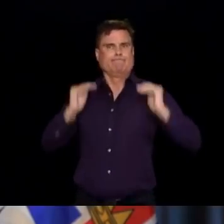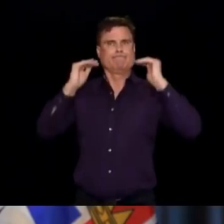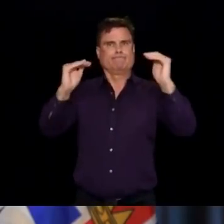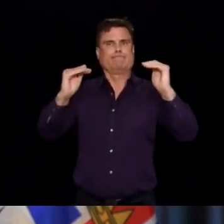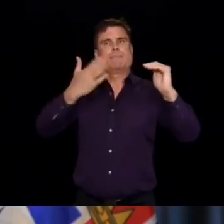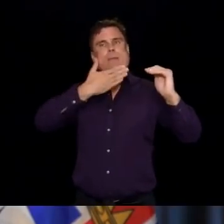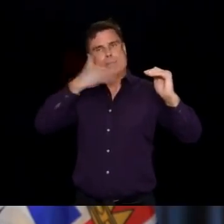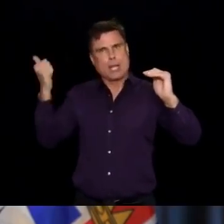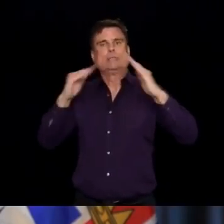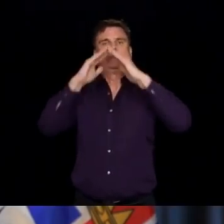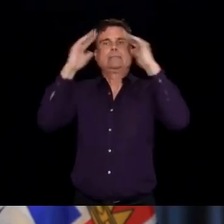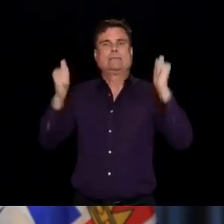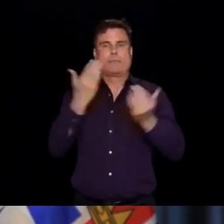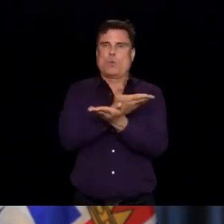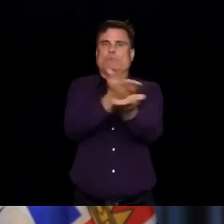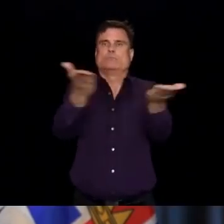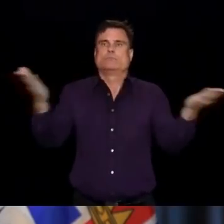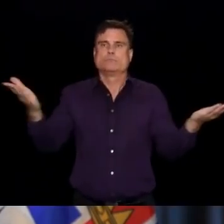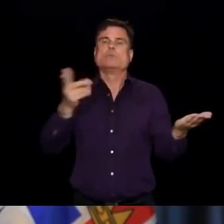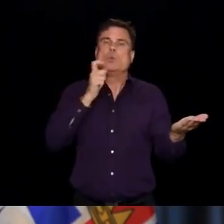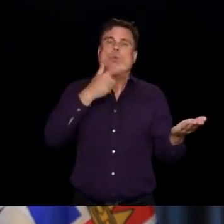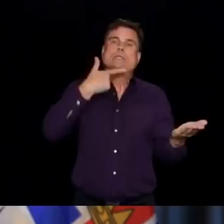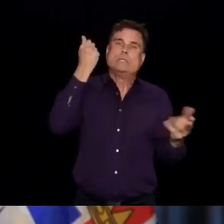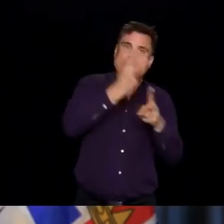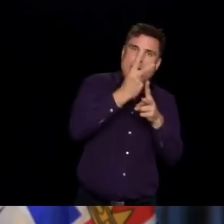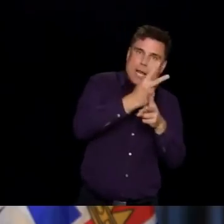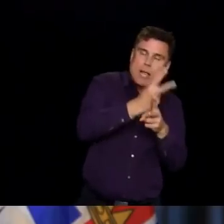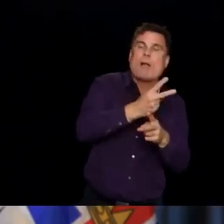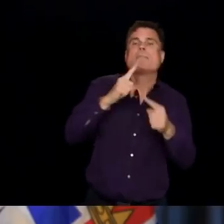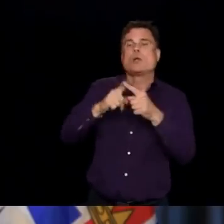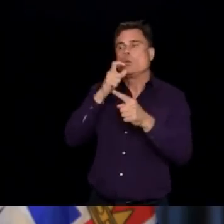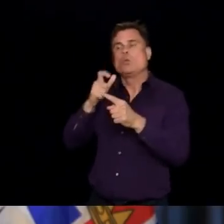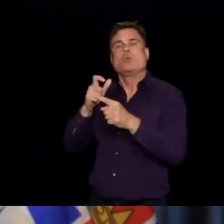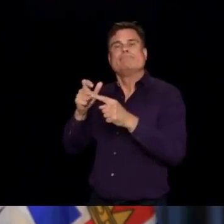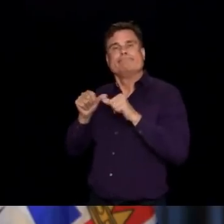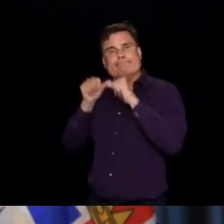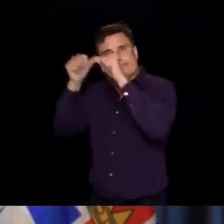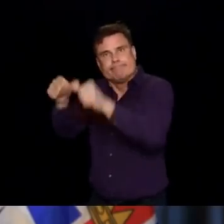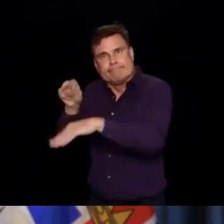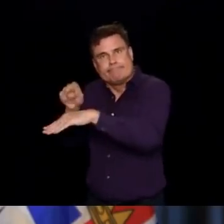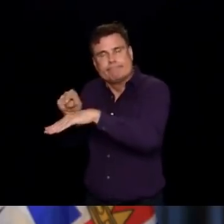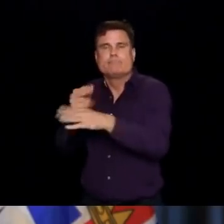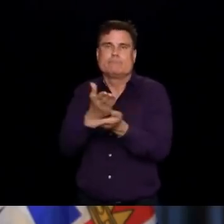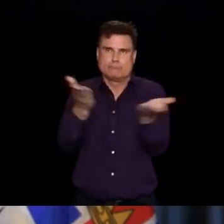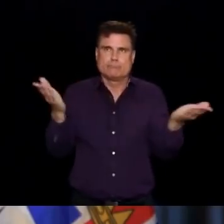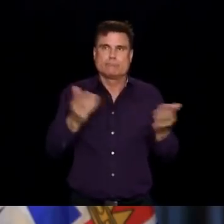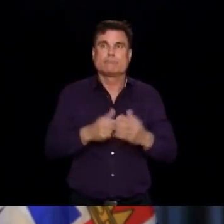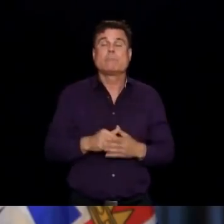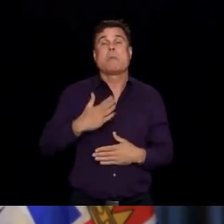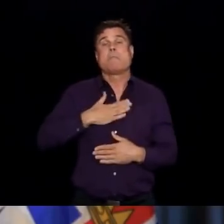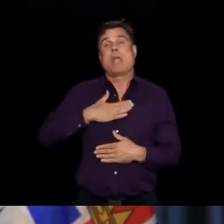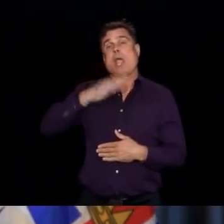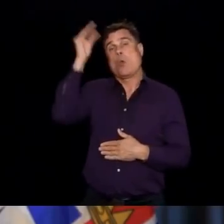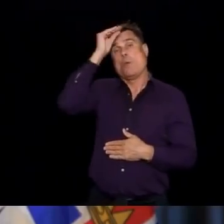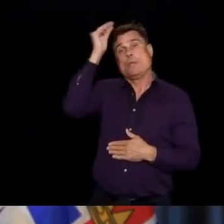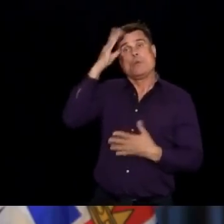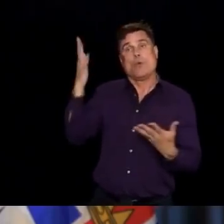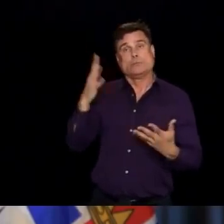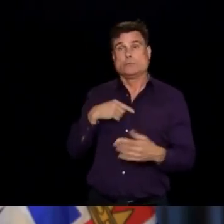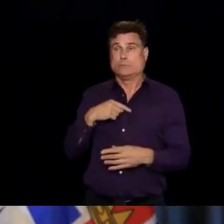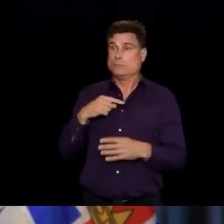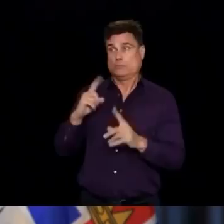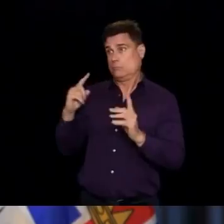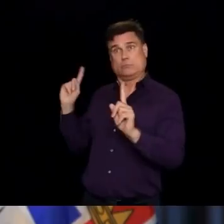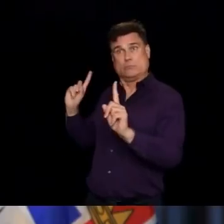continue to work together. The final thing I'd say is from the beginning, everyone has been working from the beginning of this pandemic, everyone has worked together